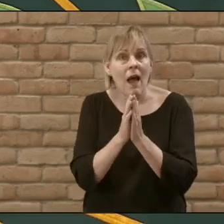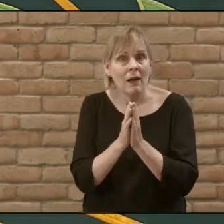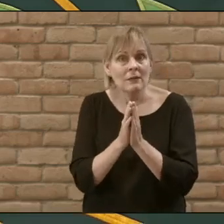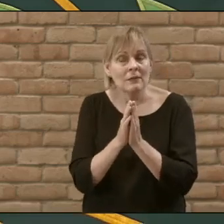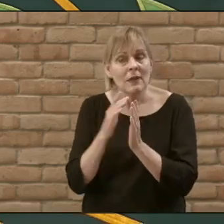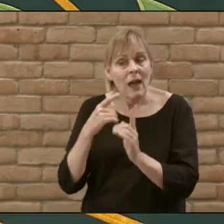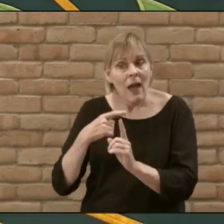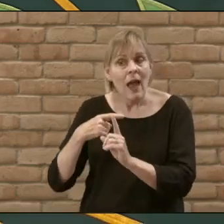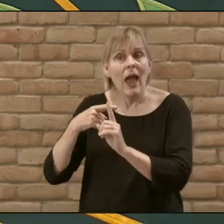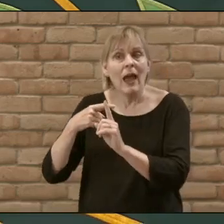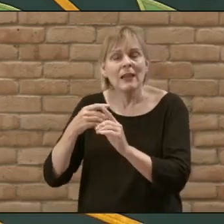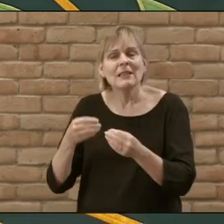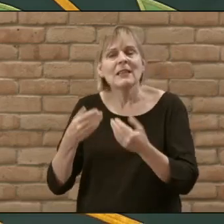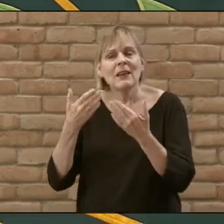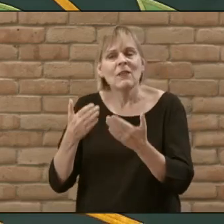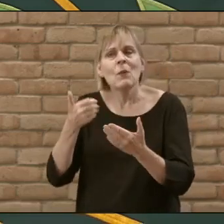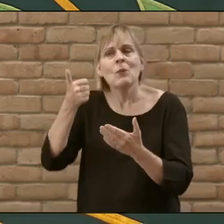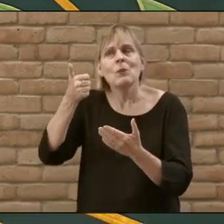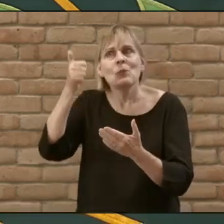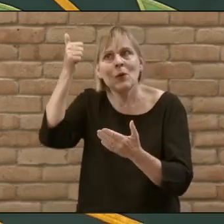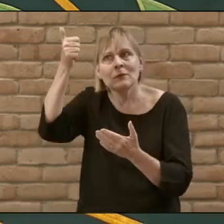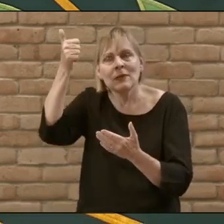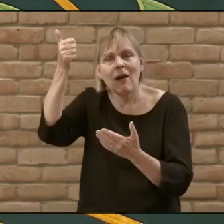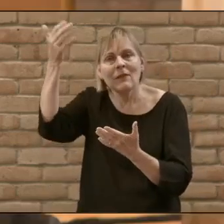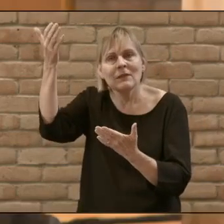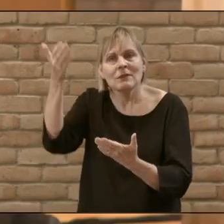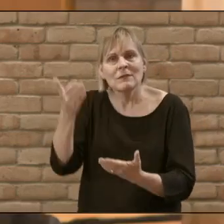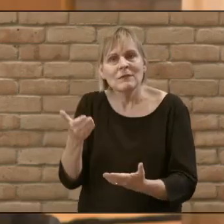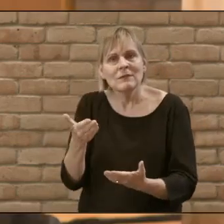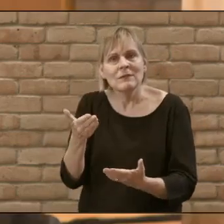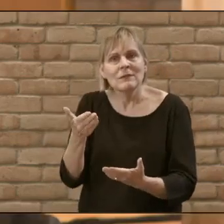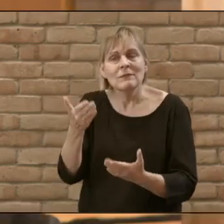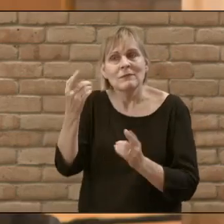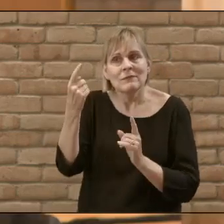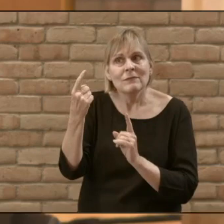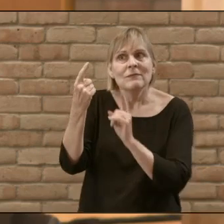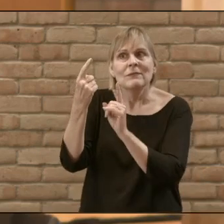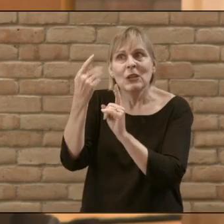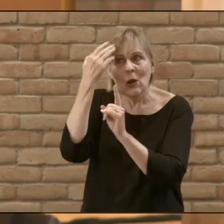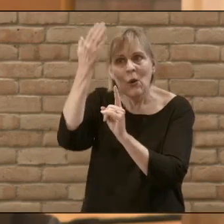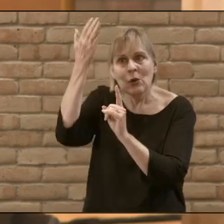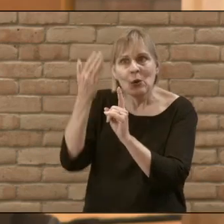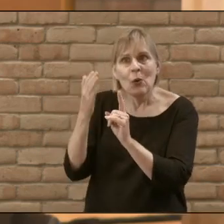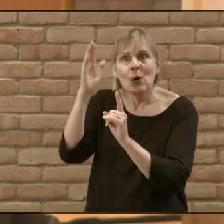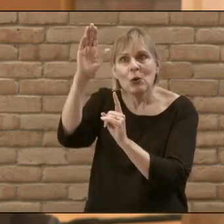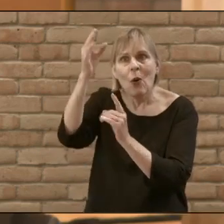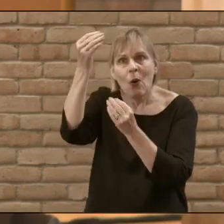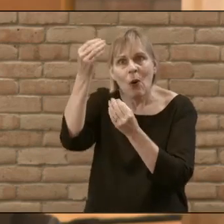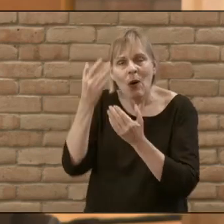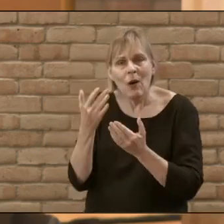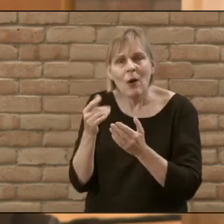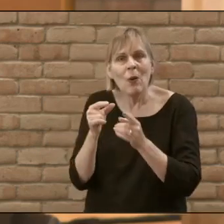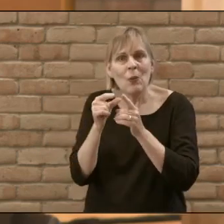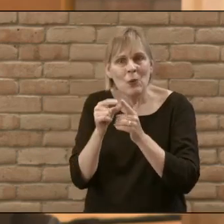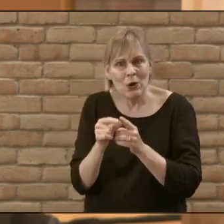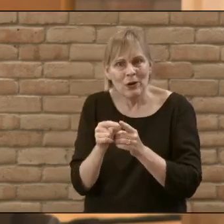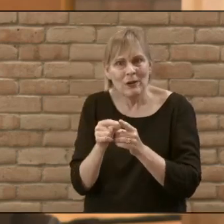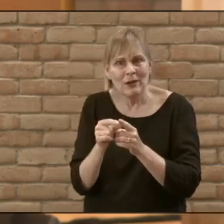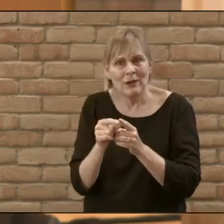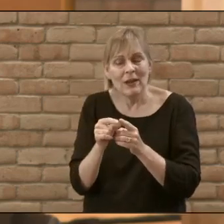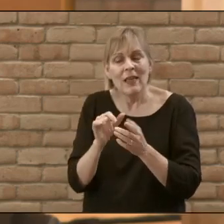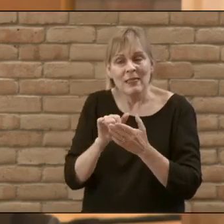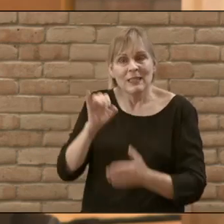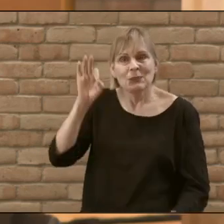give them yourself draw them to know you by your word by this preaching